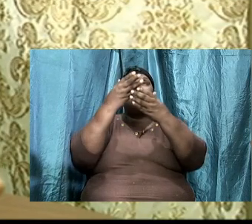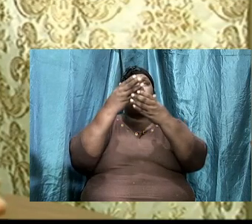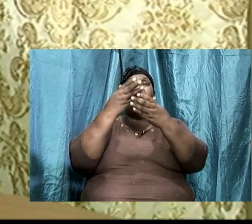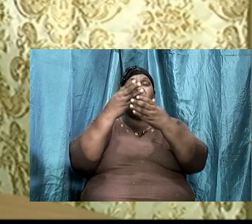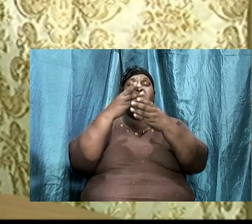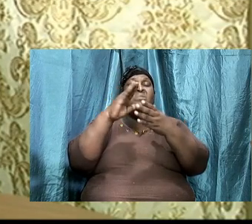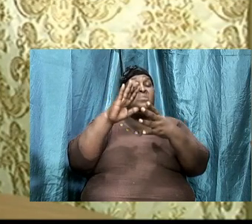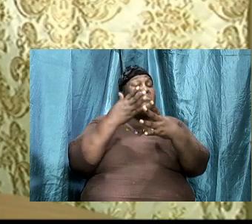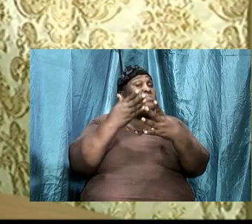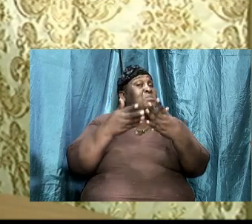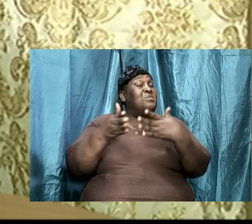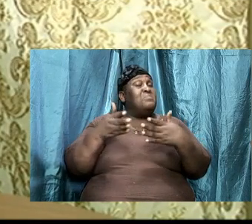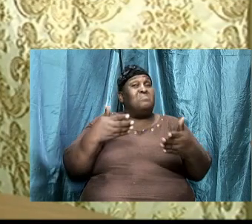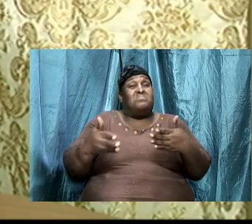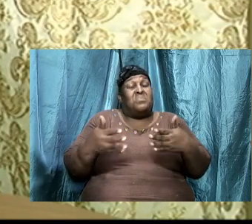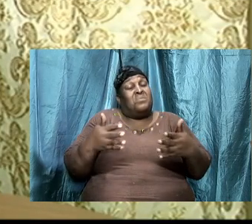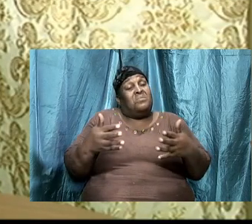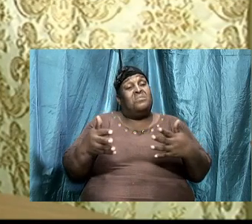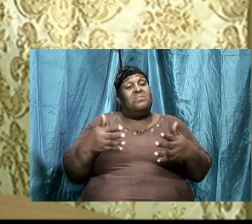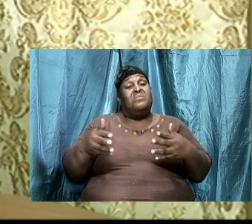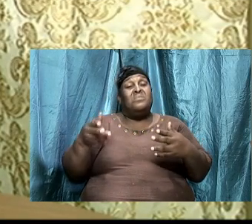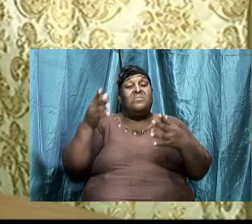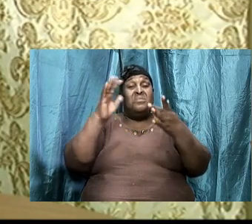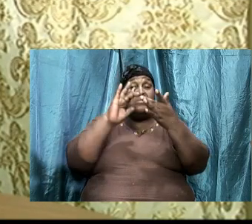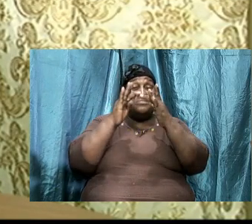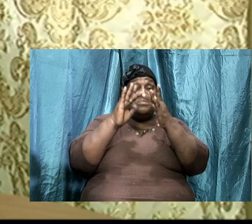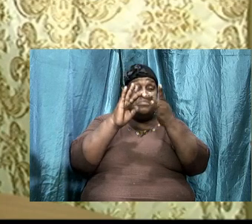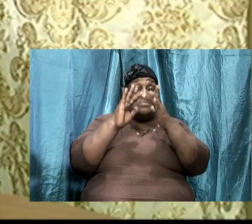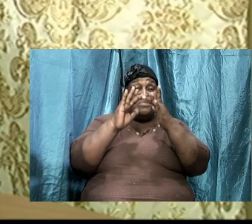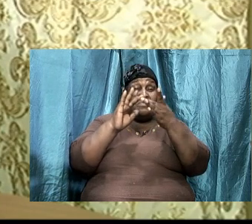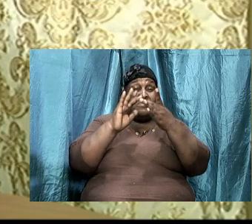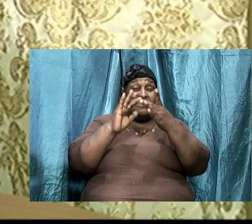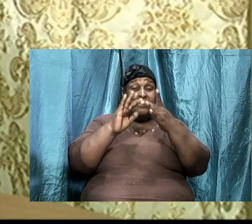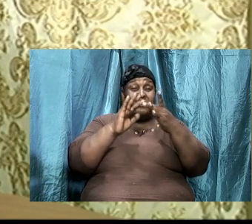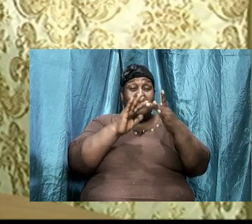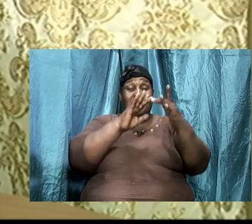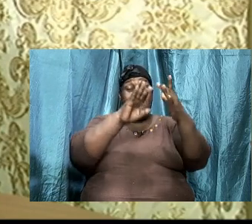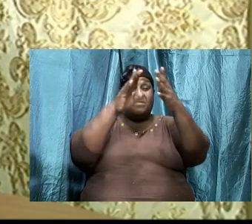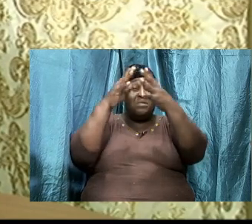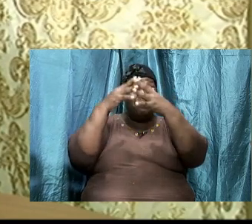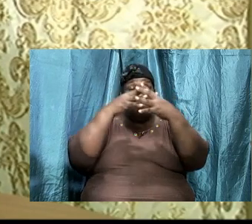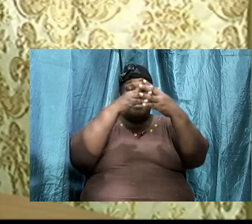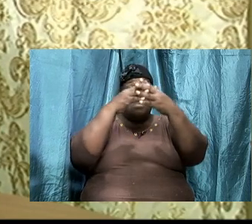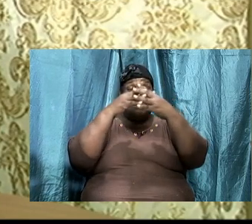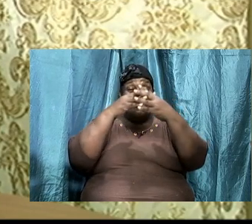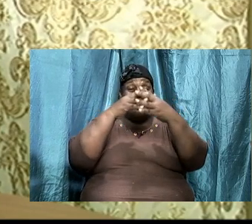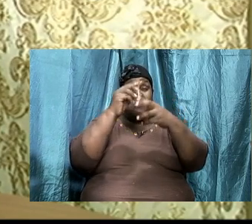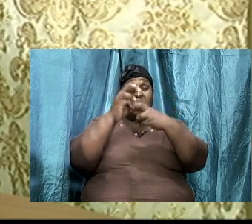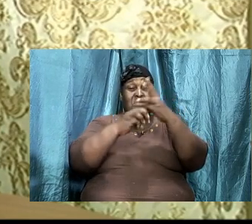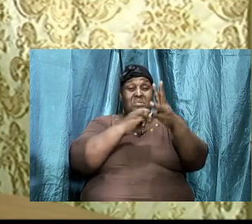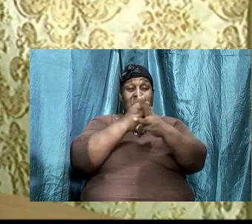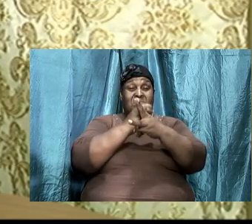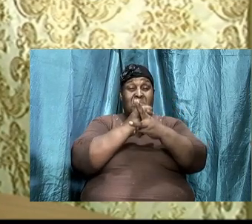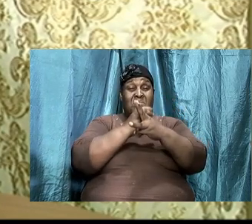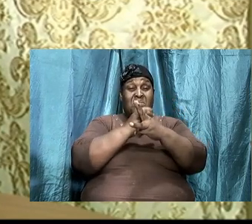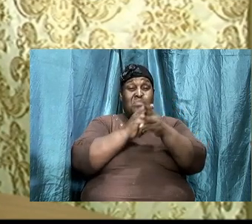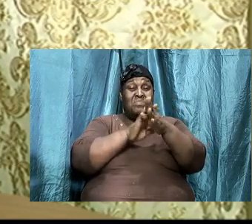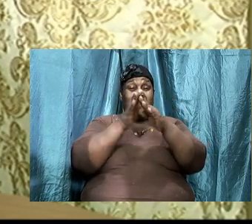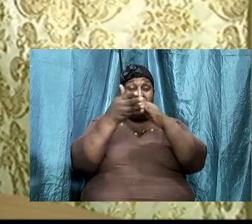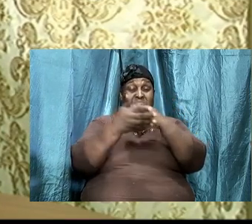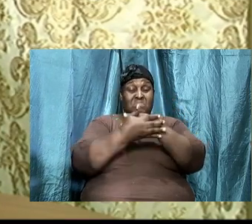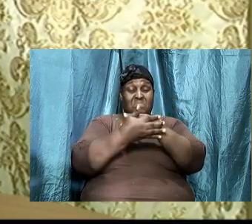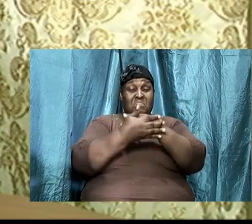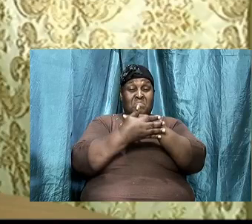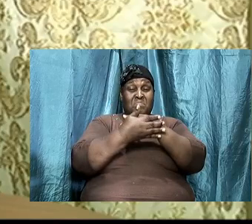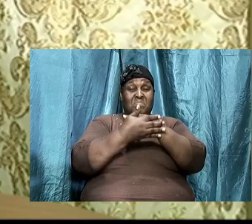are streaming from overseas, this evening tonight, I greet you in Jesus' name. Amen. So let us pray together. Father, we